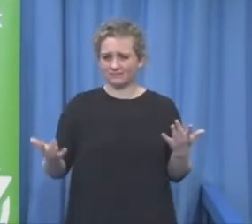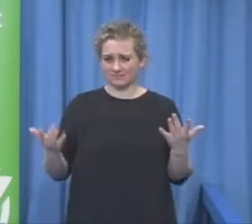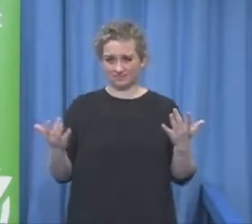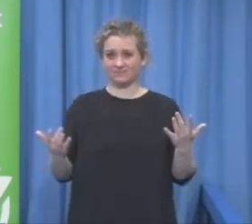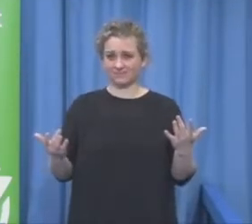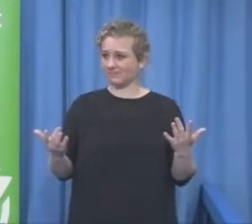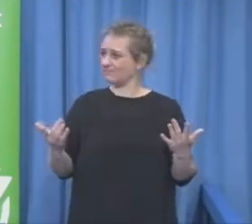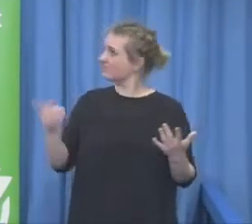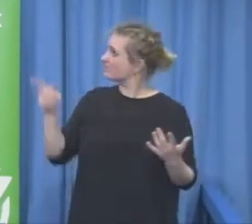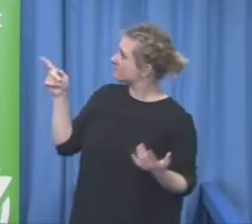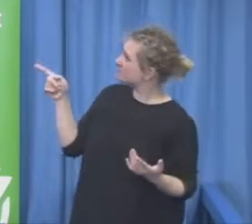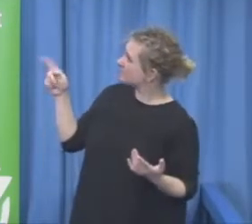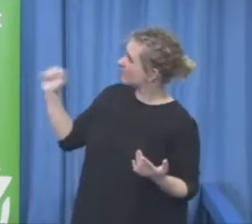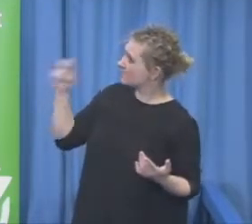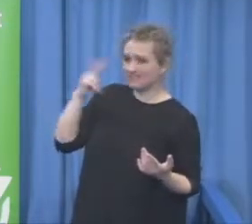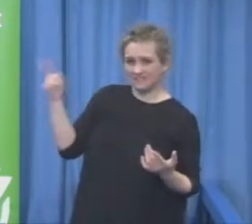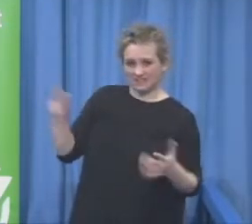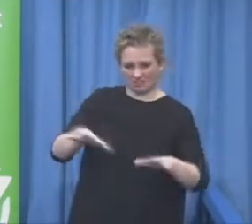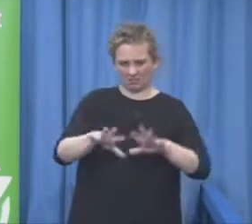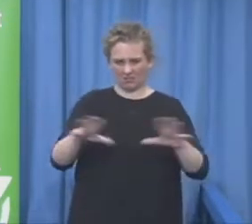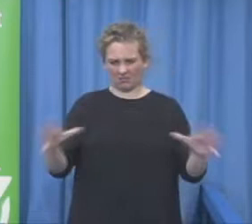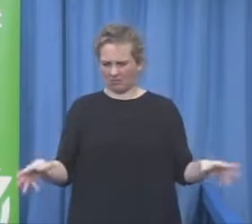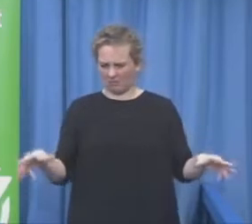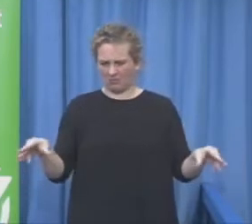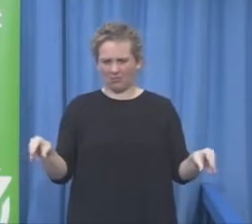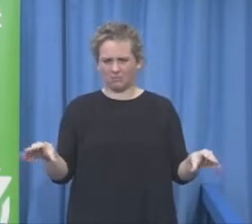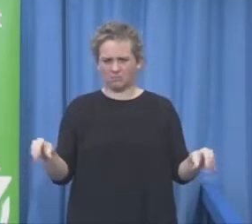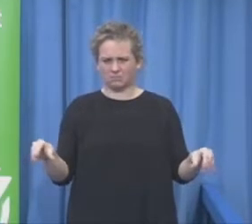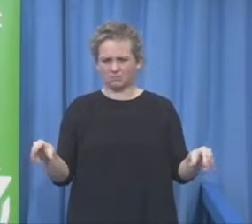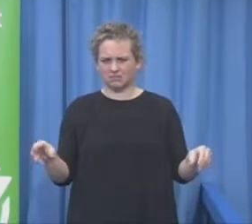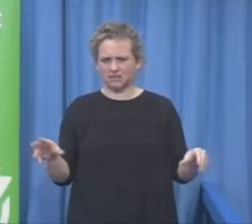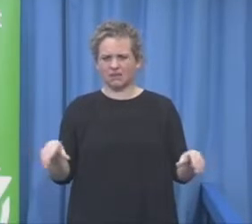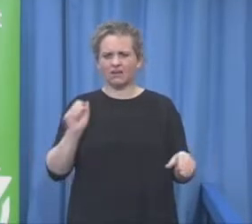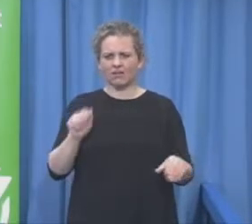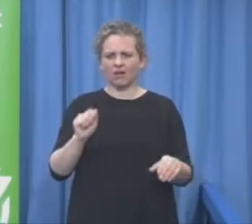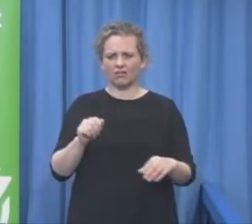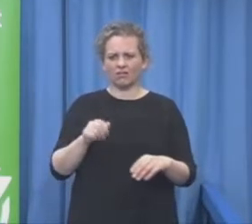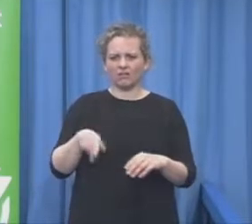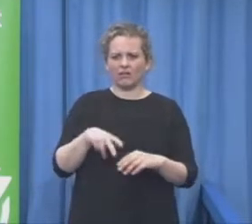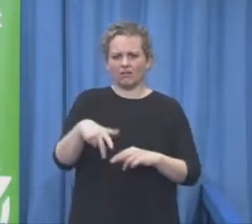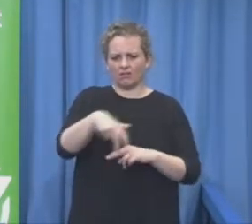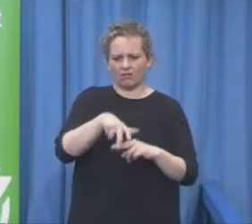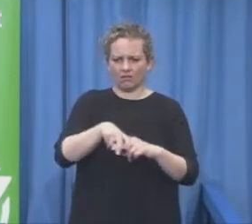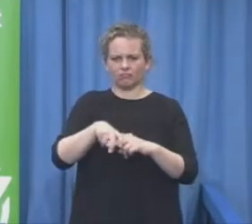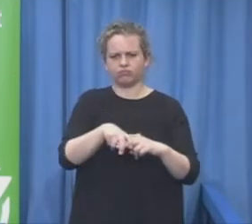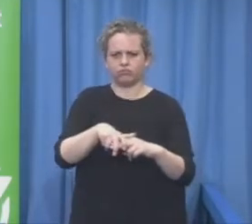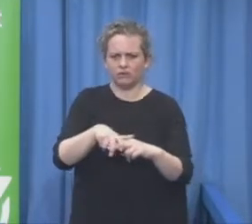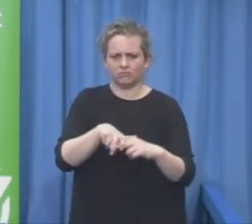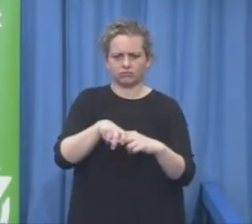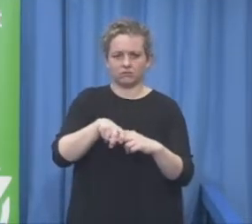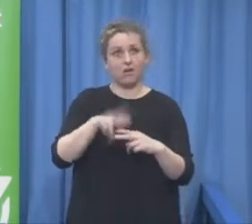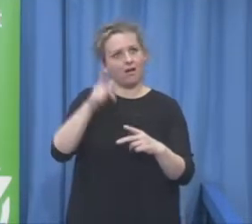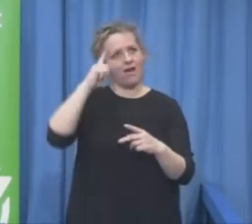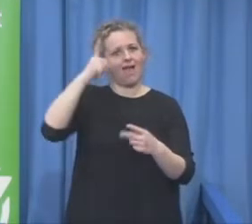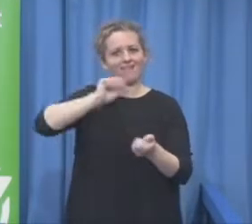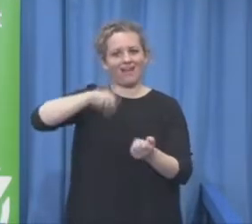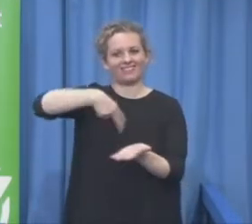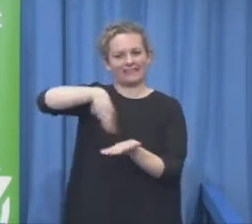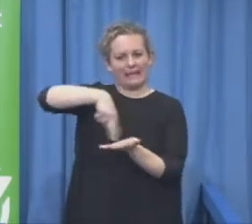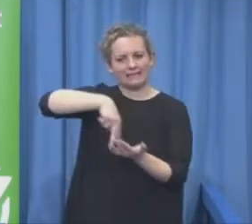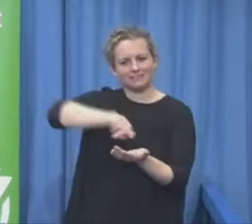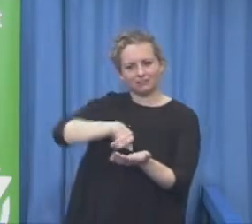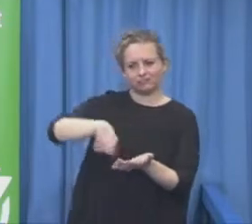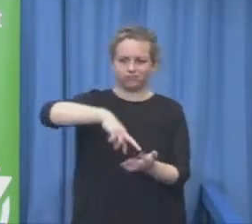this and with light up and this is the virtual the VR system